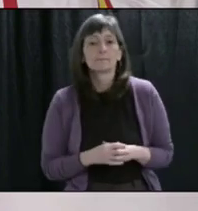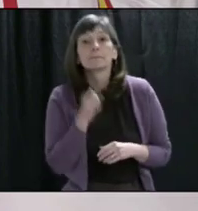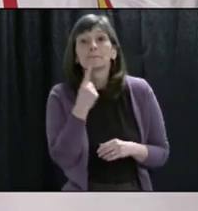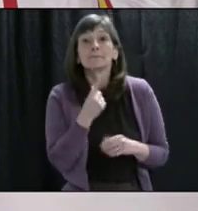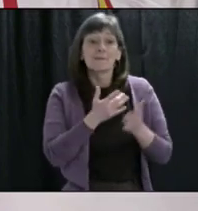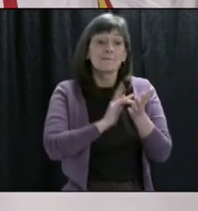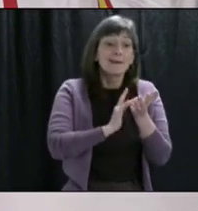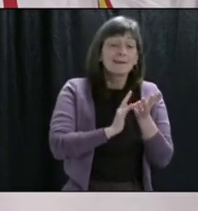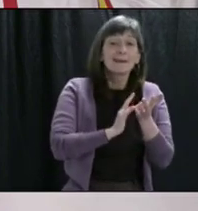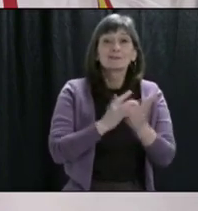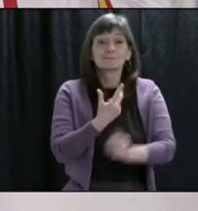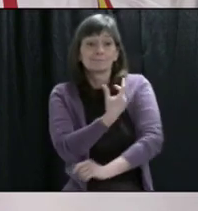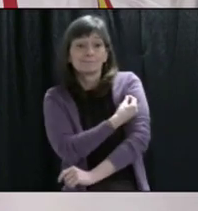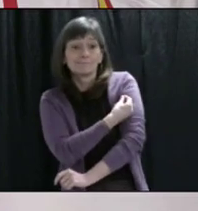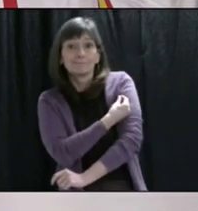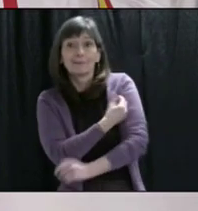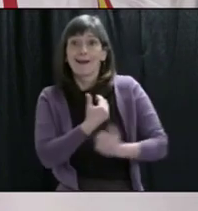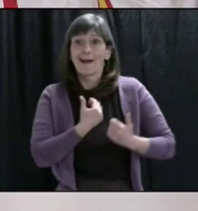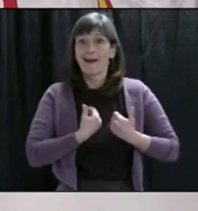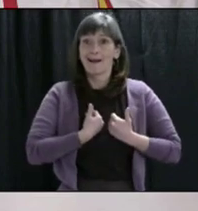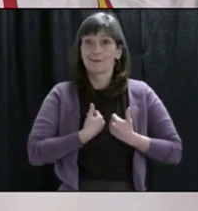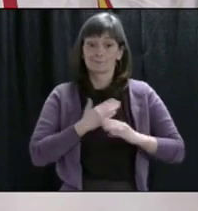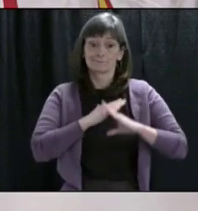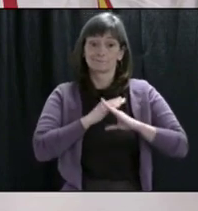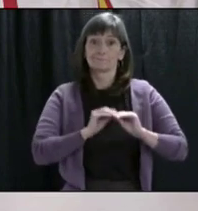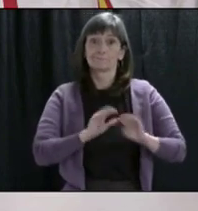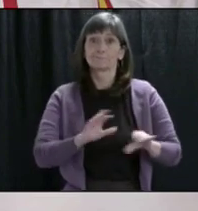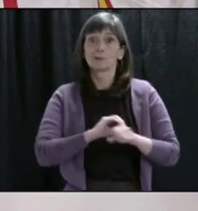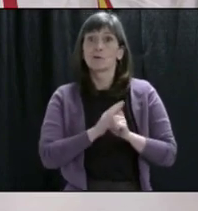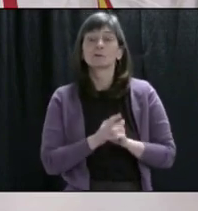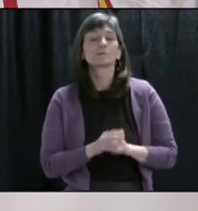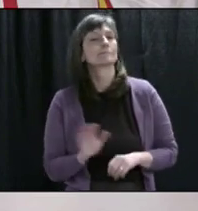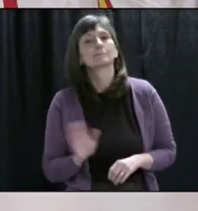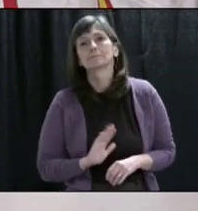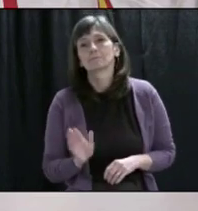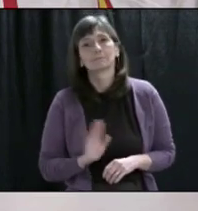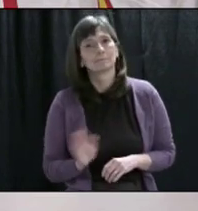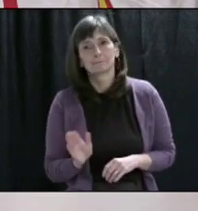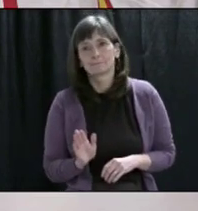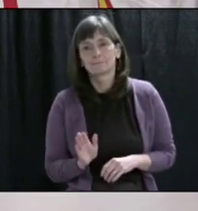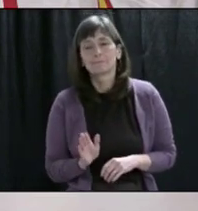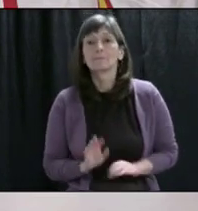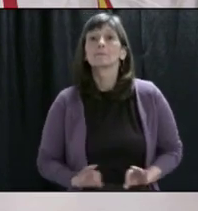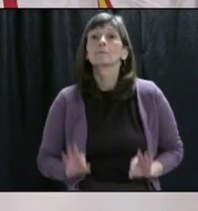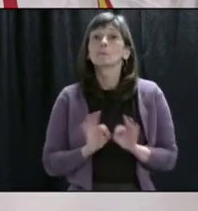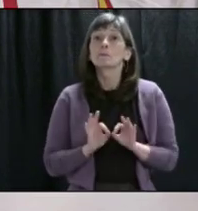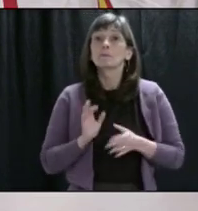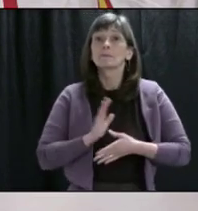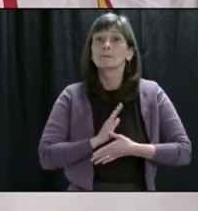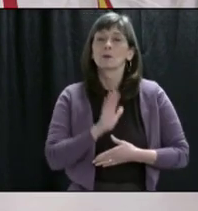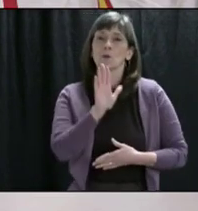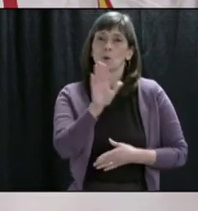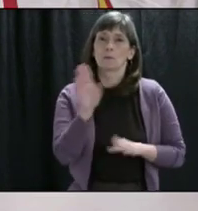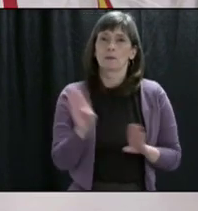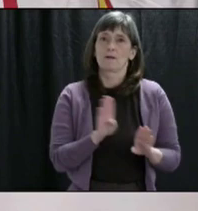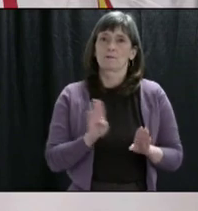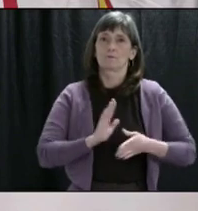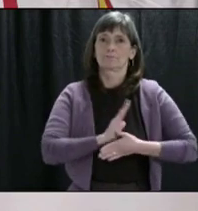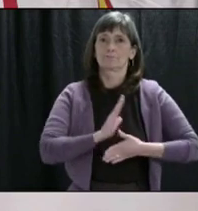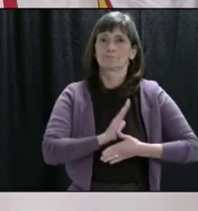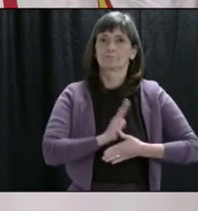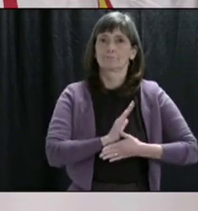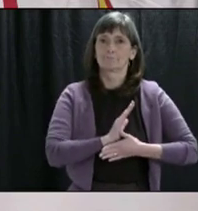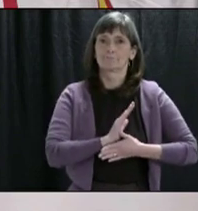that will prevent the spread of COVID-19 in our communities, but rather our own actions and behaviors. So